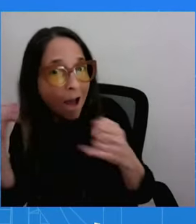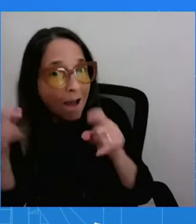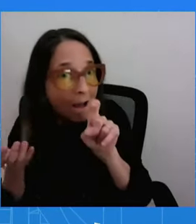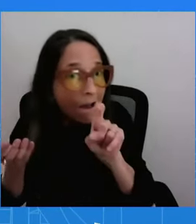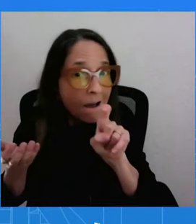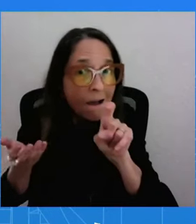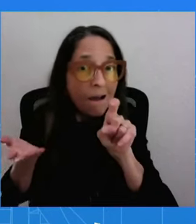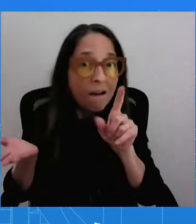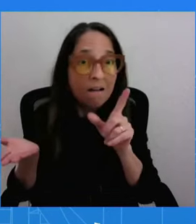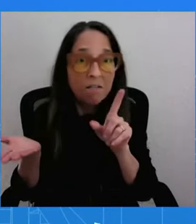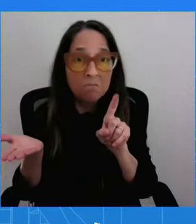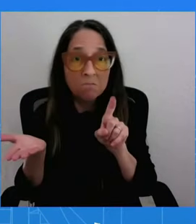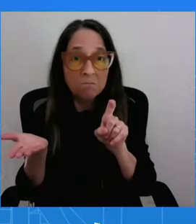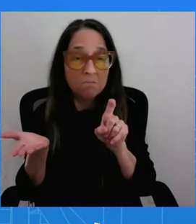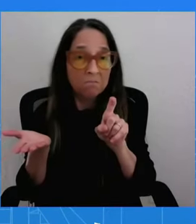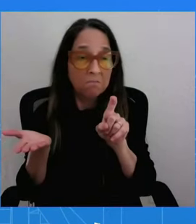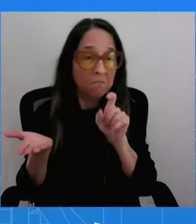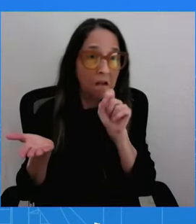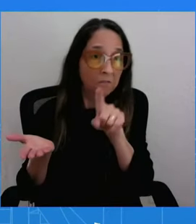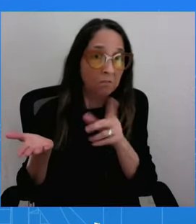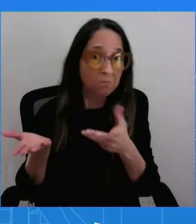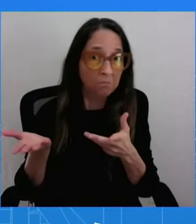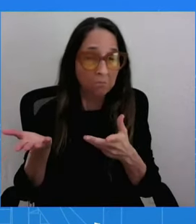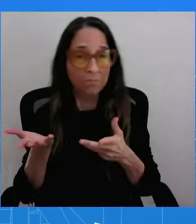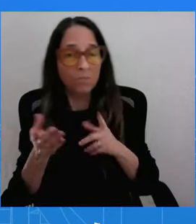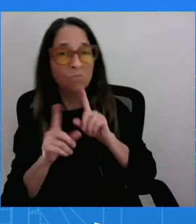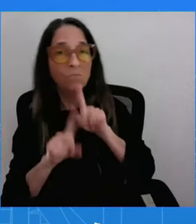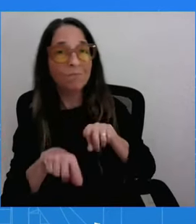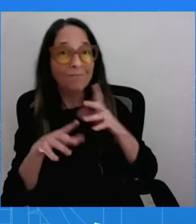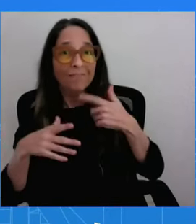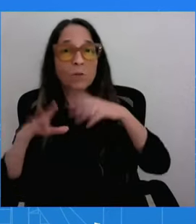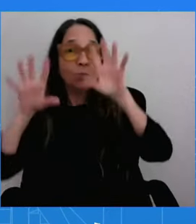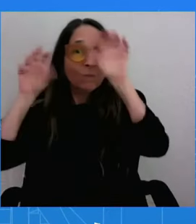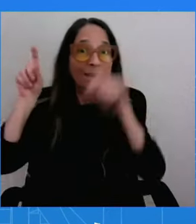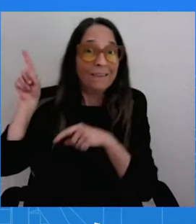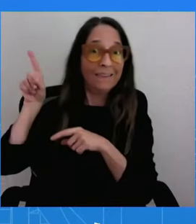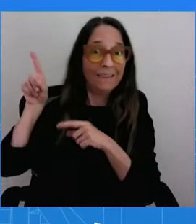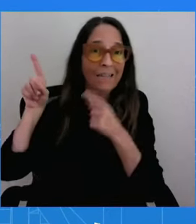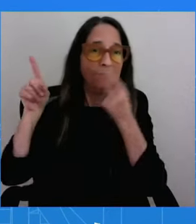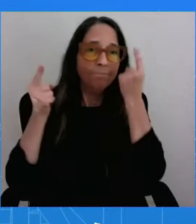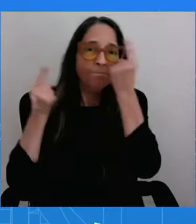safety and security of Americans overseas, particularly those that are being held hostage or detained.